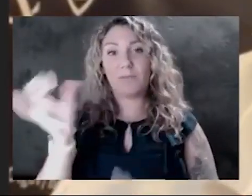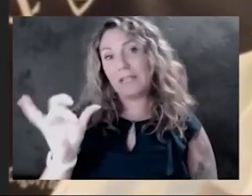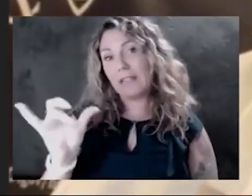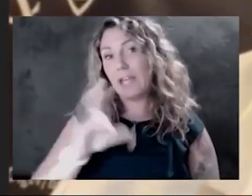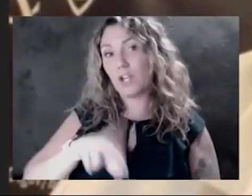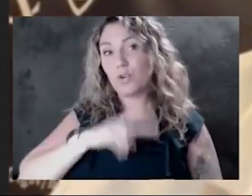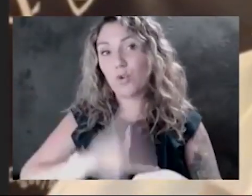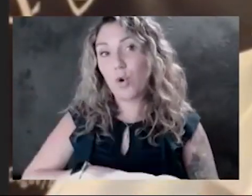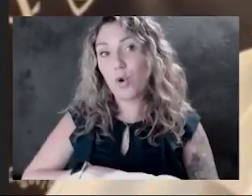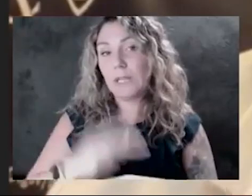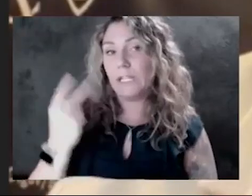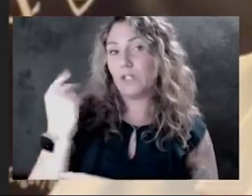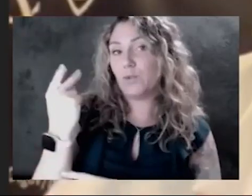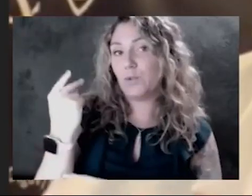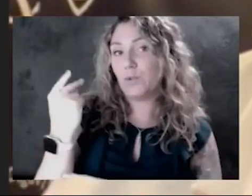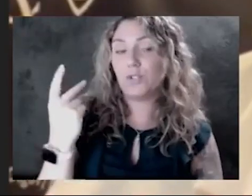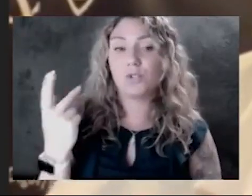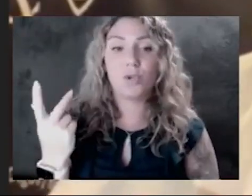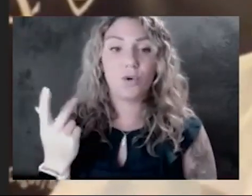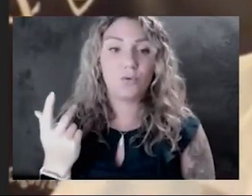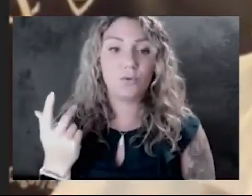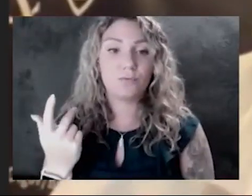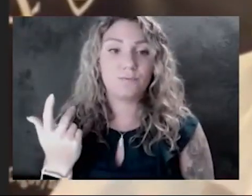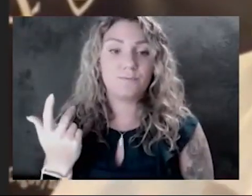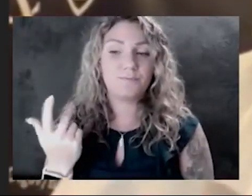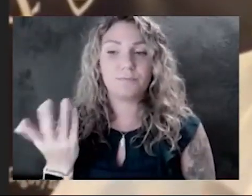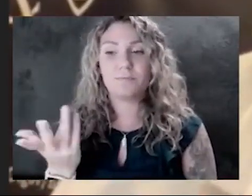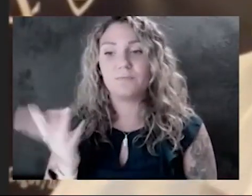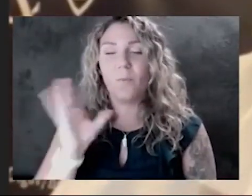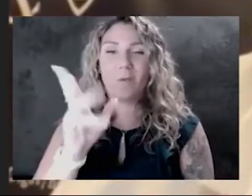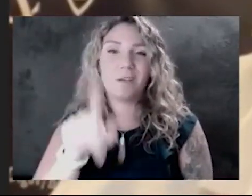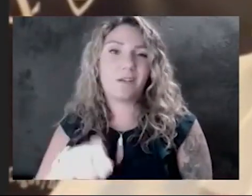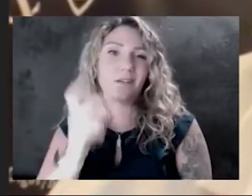had two years ago, I think we'll have to see.